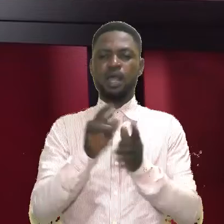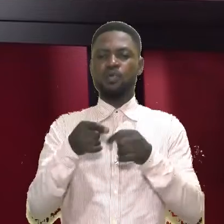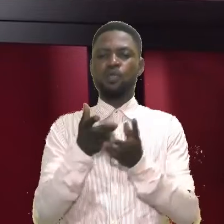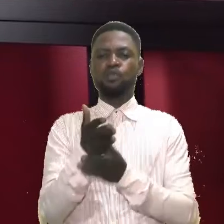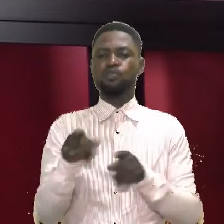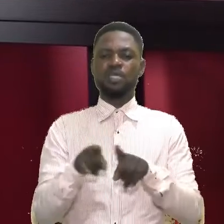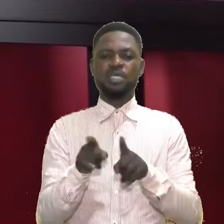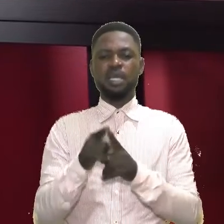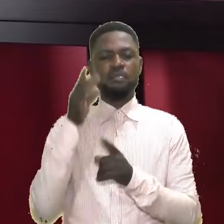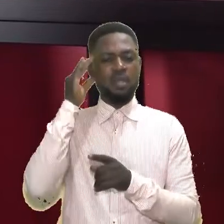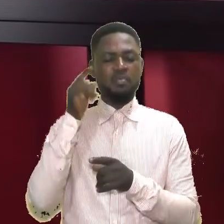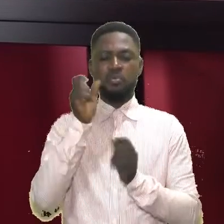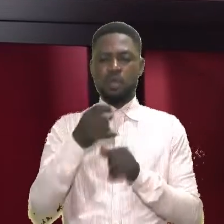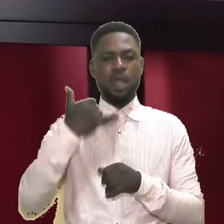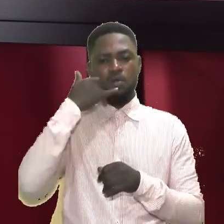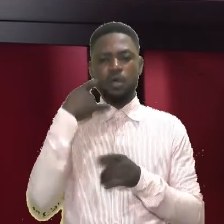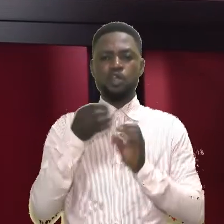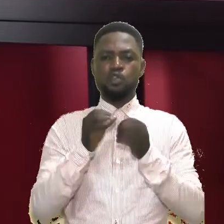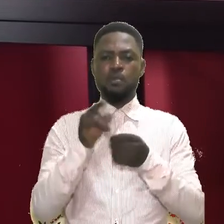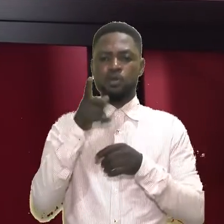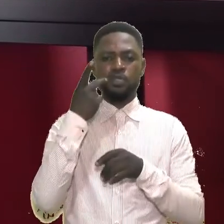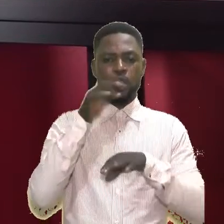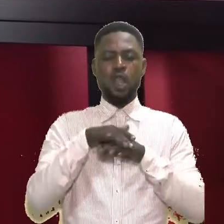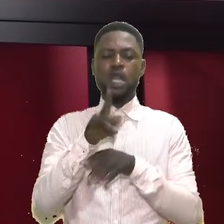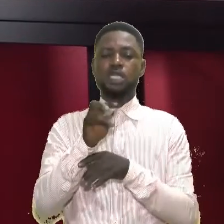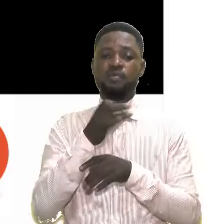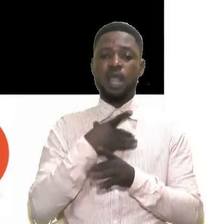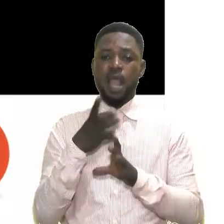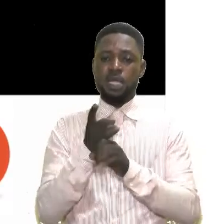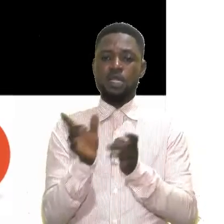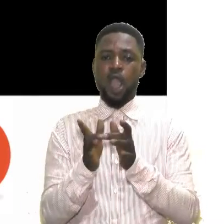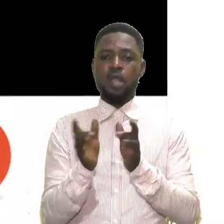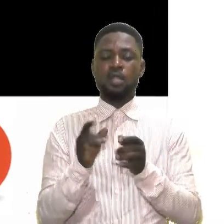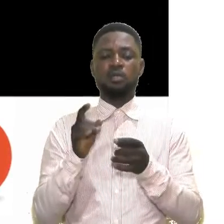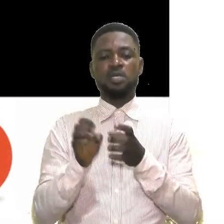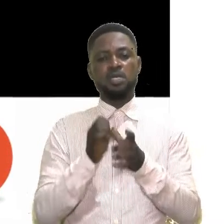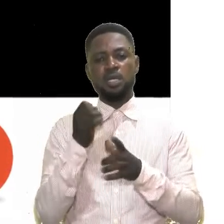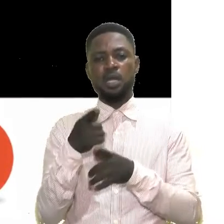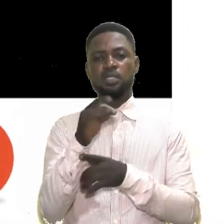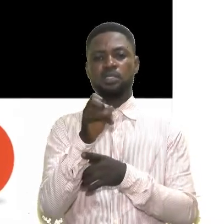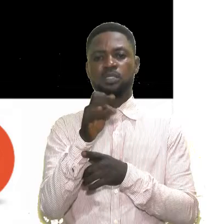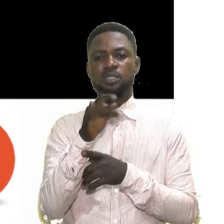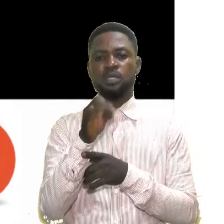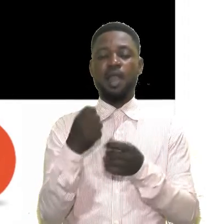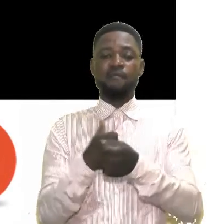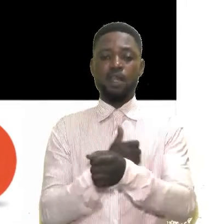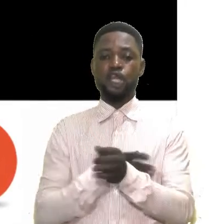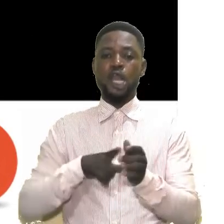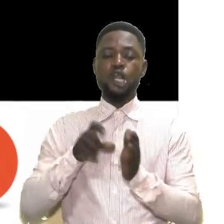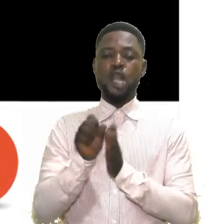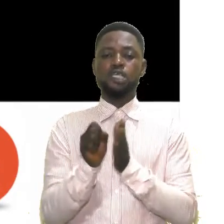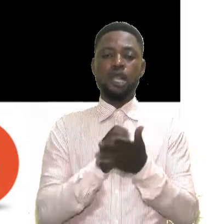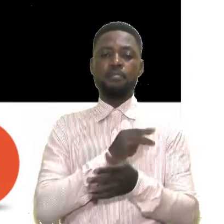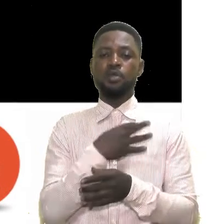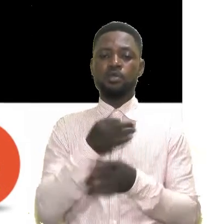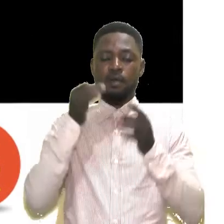that are going through the same experience. Feel free to call the numbers that you're seeing on your screen and get in touch with either the CCERI Foundation, the Lagos